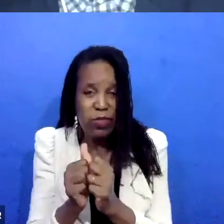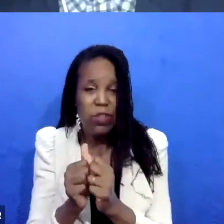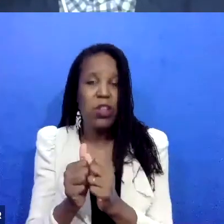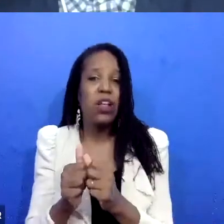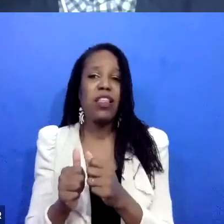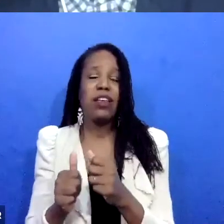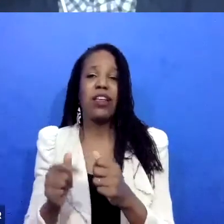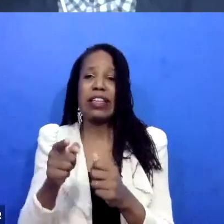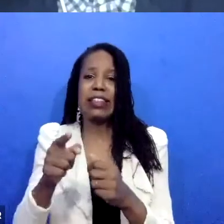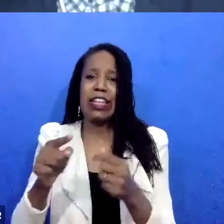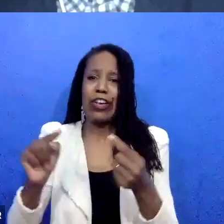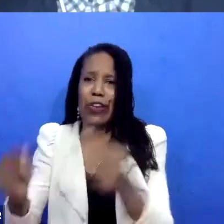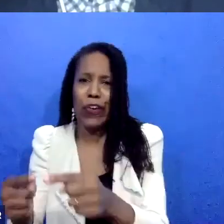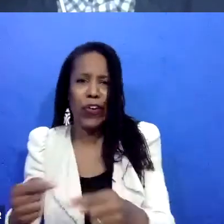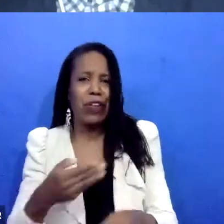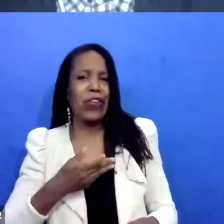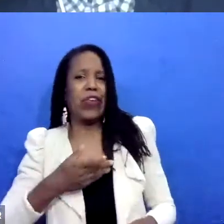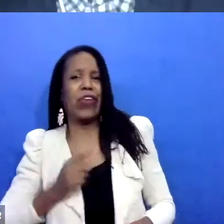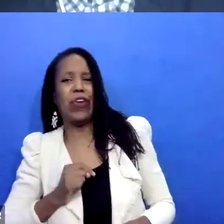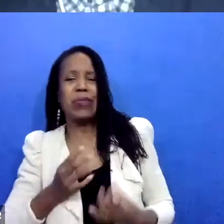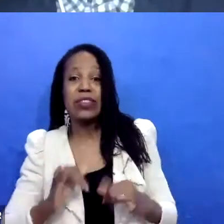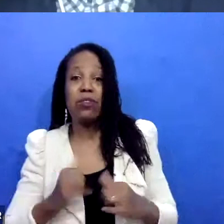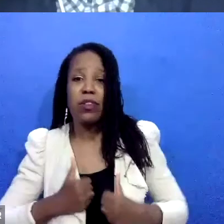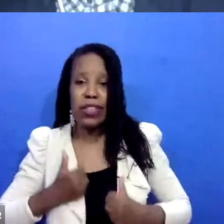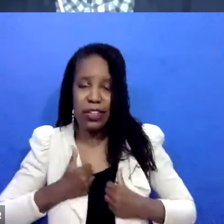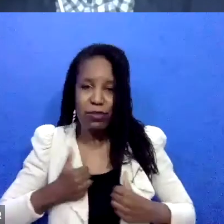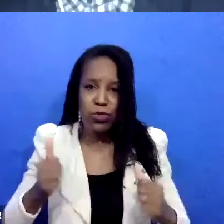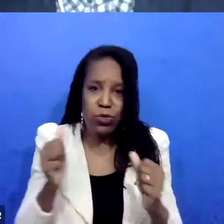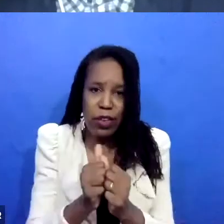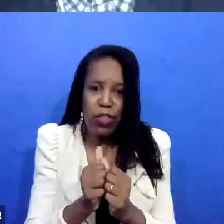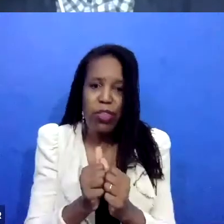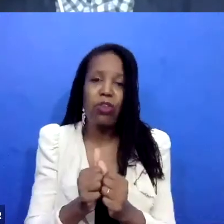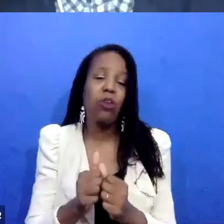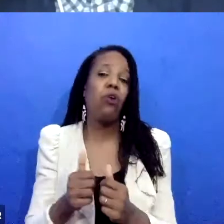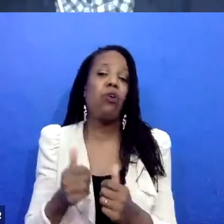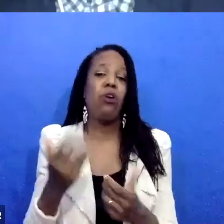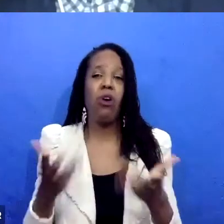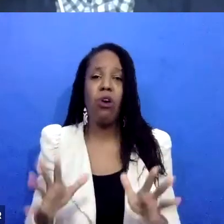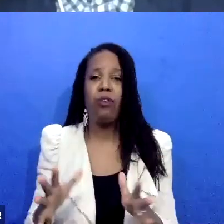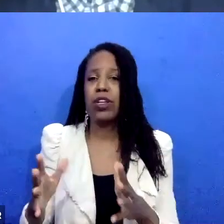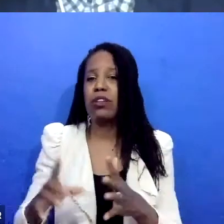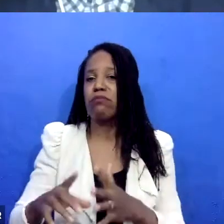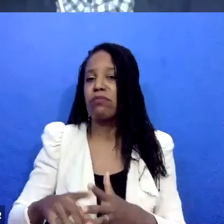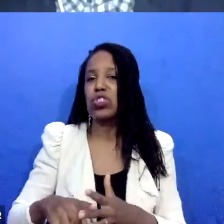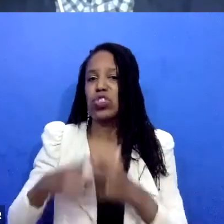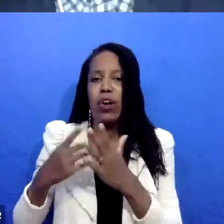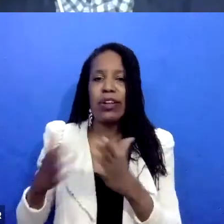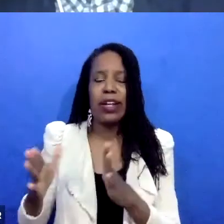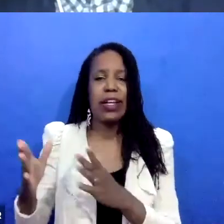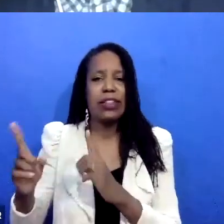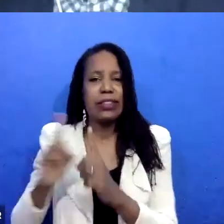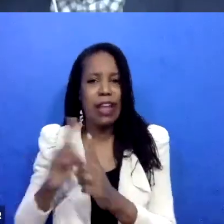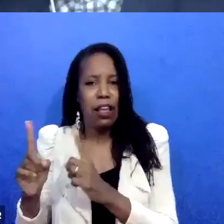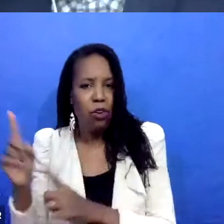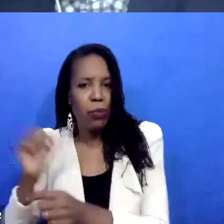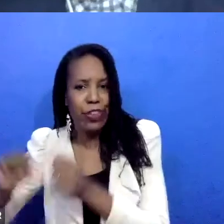person who's causing them harm to have them being a conversation with that person. Or sometimes